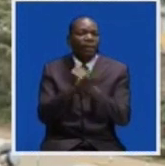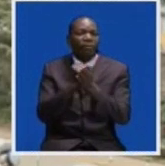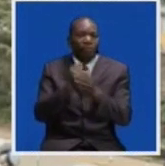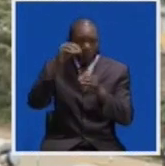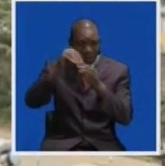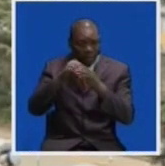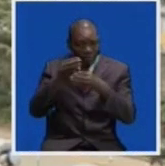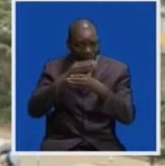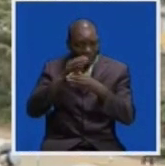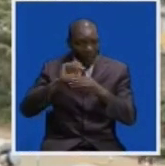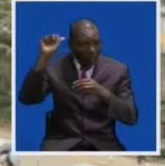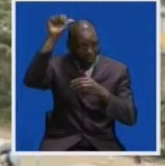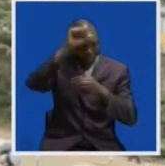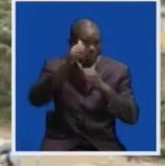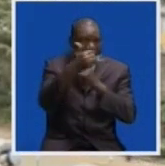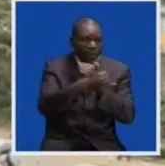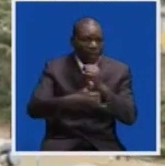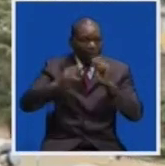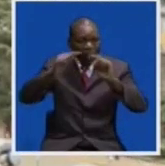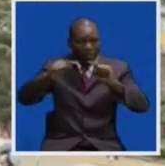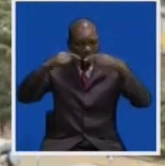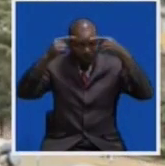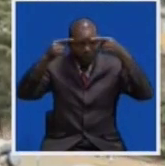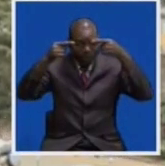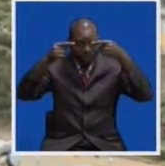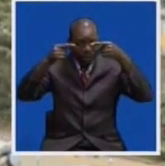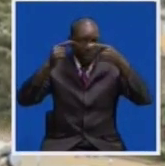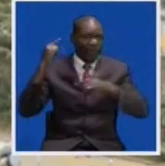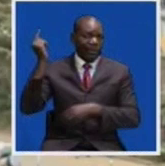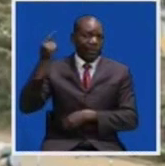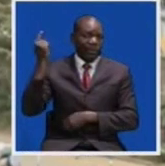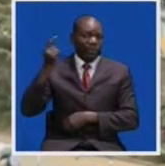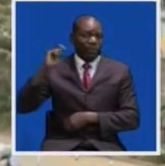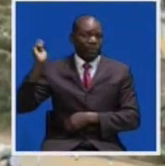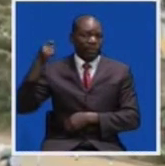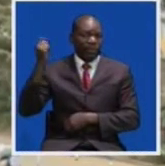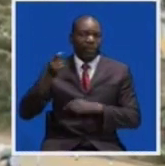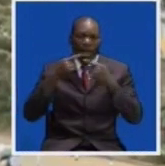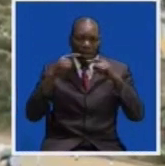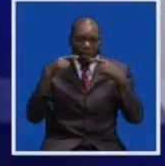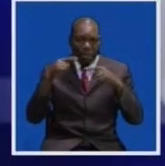-trade among African states. For Zaniss, in Nairobi, Kenya, I'm Akotza Lakson.